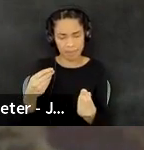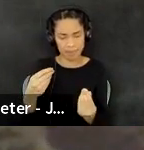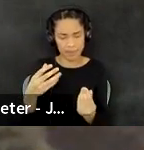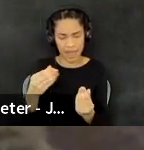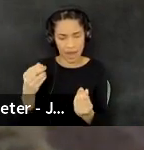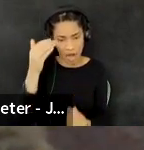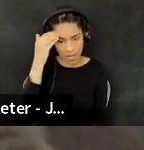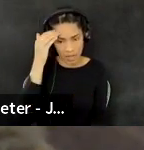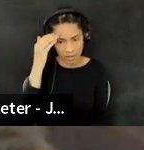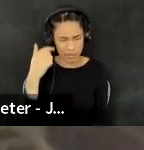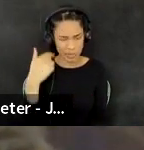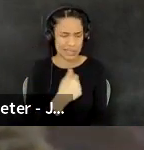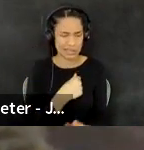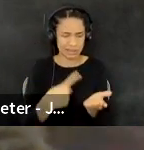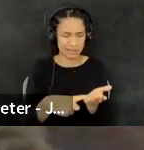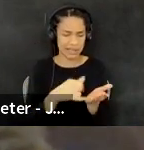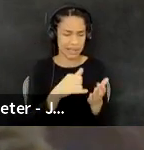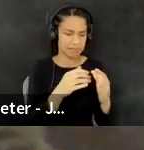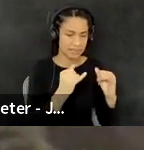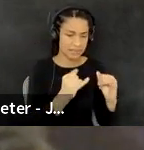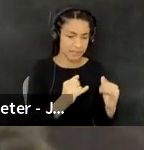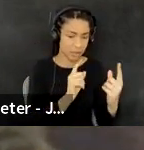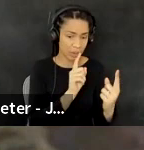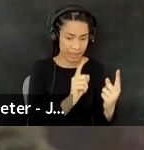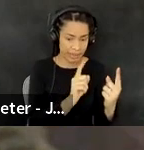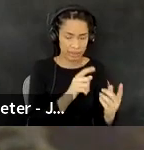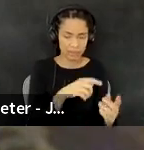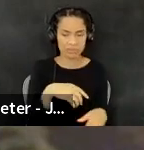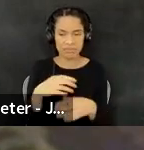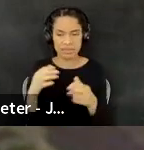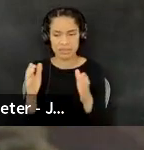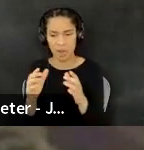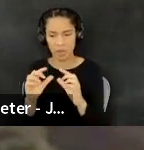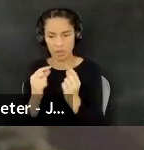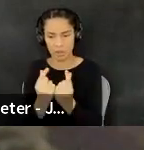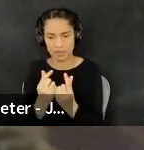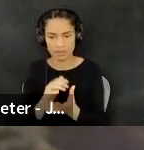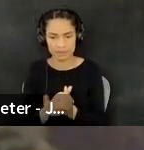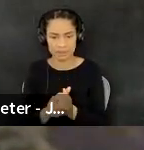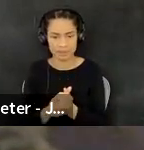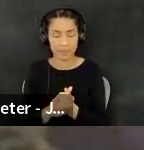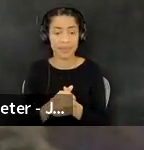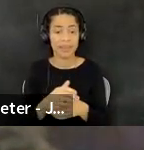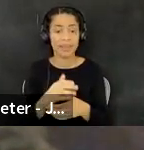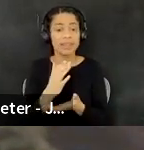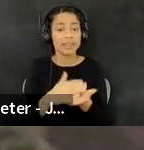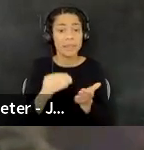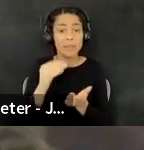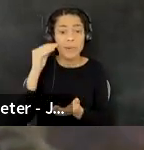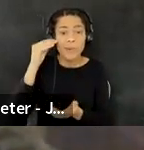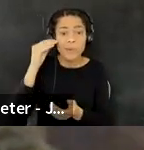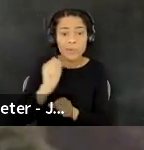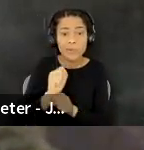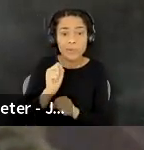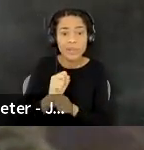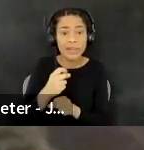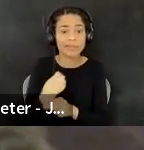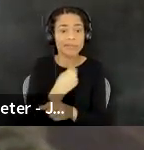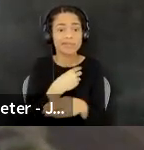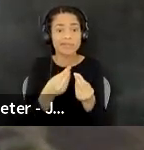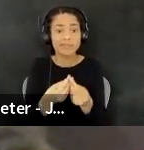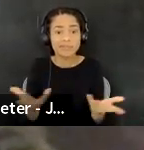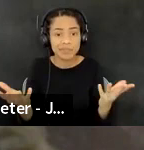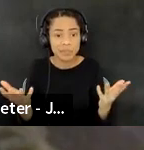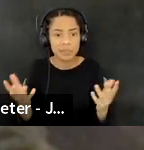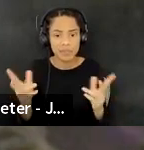individually and in small groups. And some of the homework, um, that organizations, um, that the folks joining